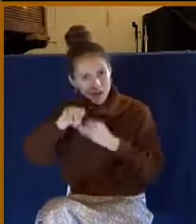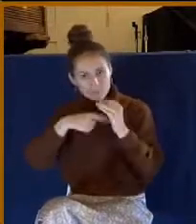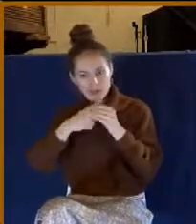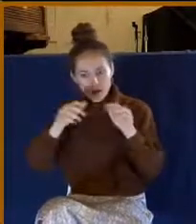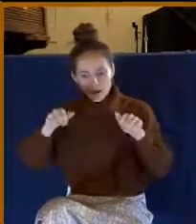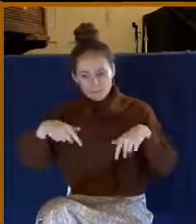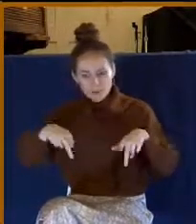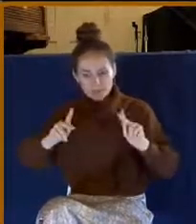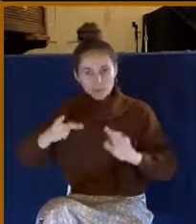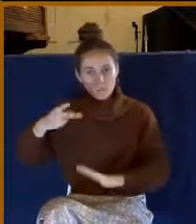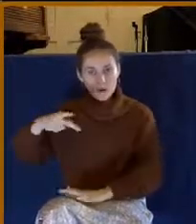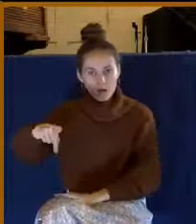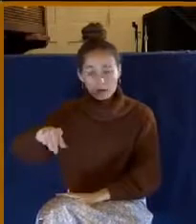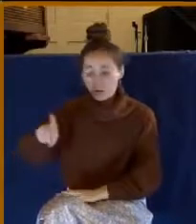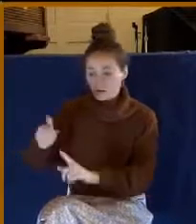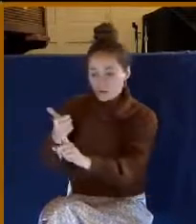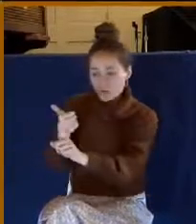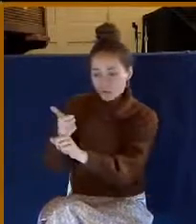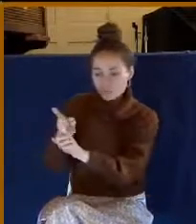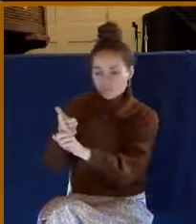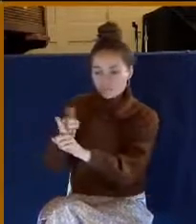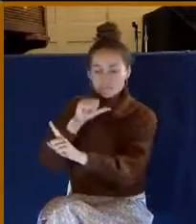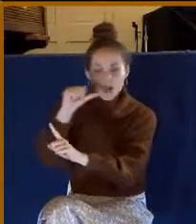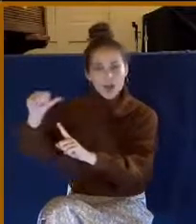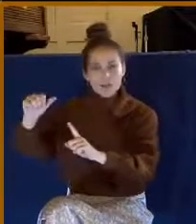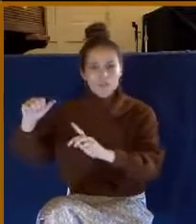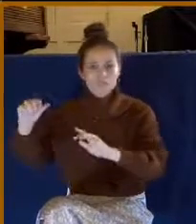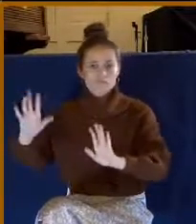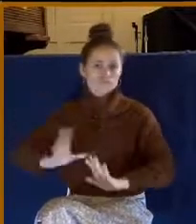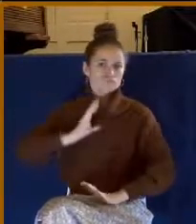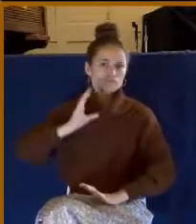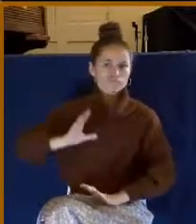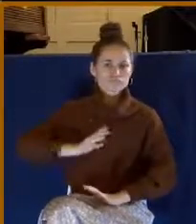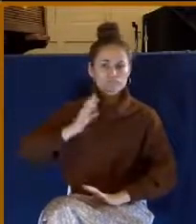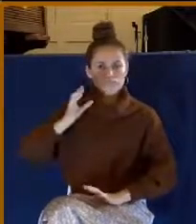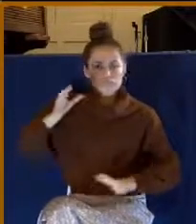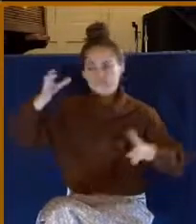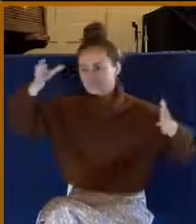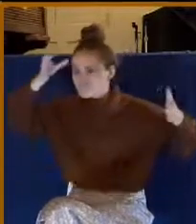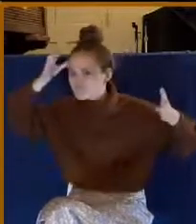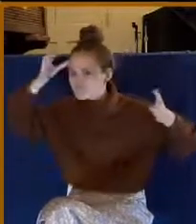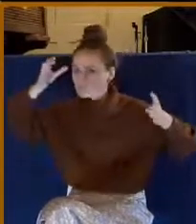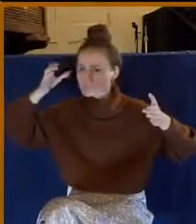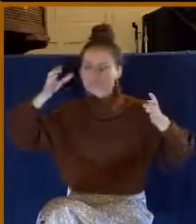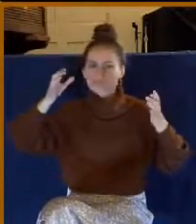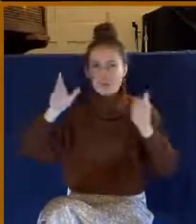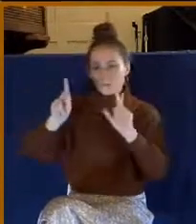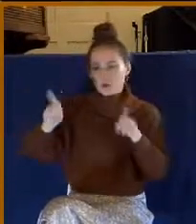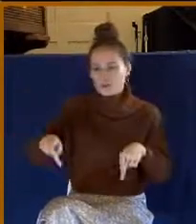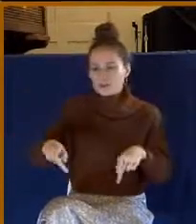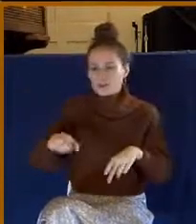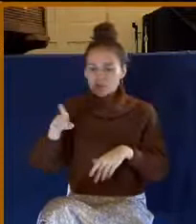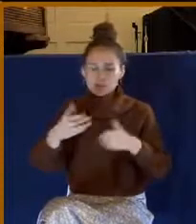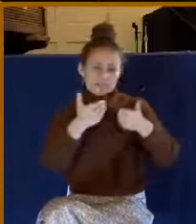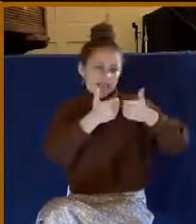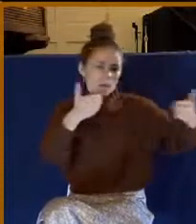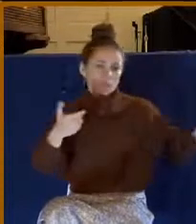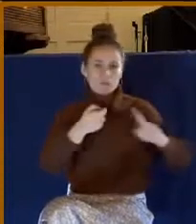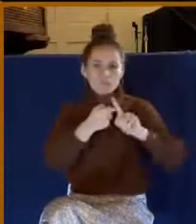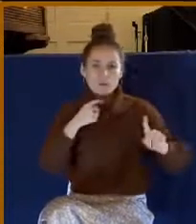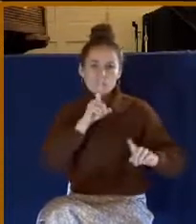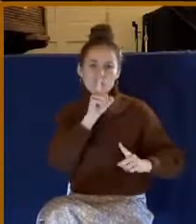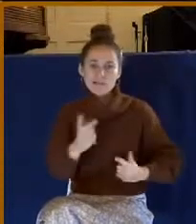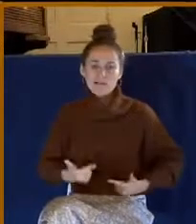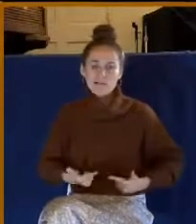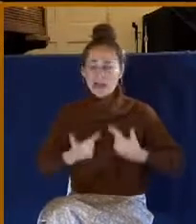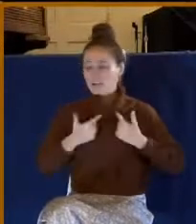some ivory tower theologian that lived, you know, alone, sequestered somewhere, divorced from the realities of life. That was not Paul. If